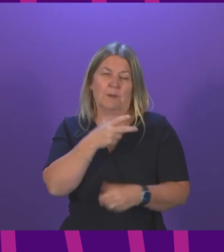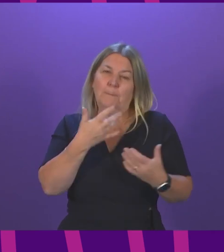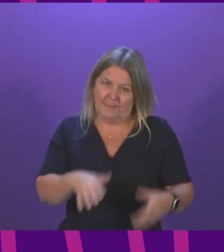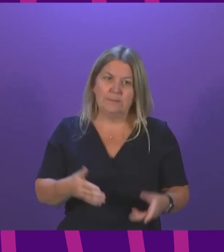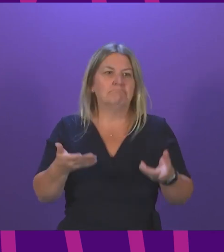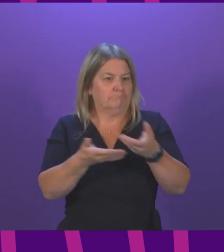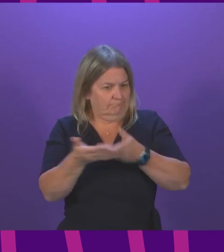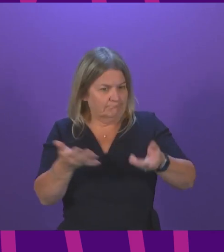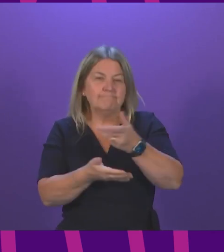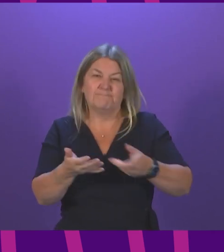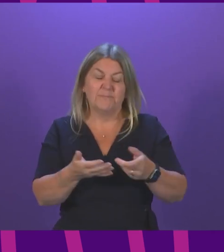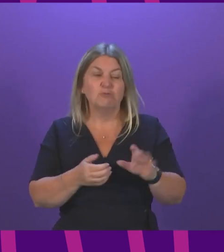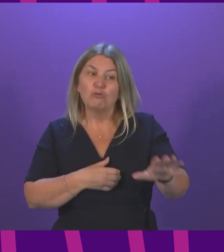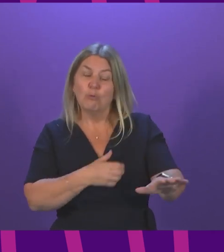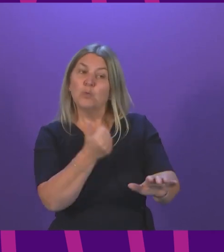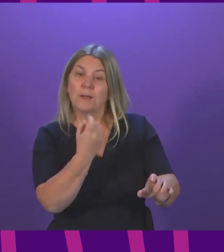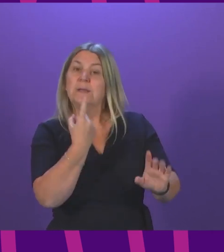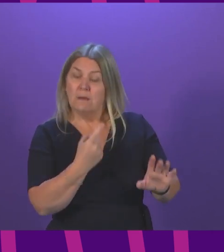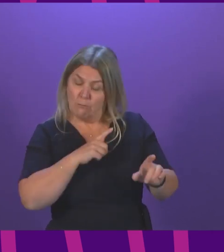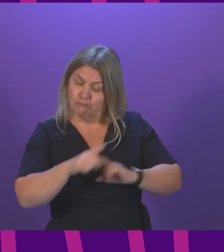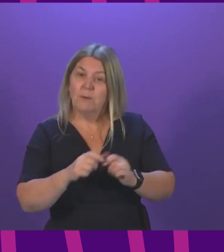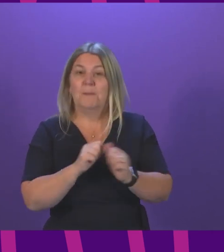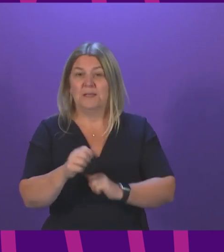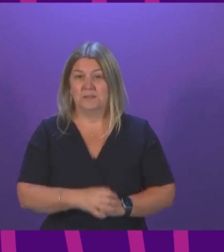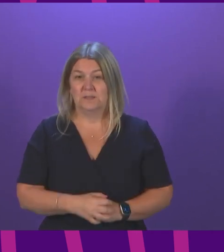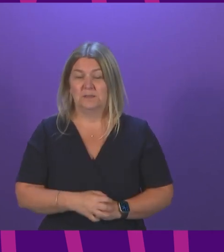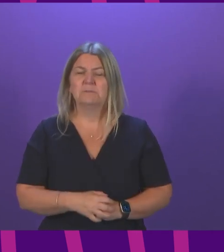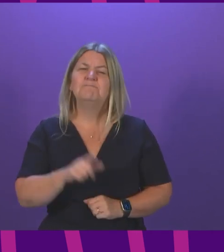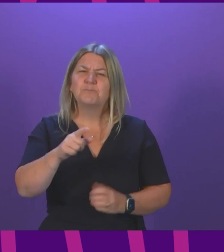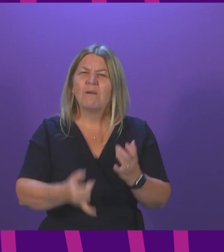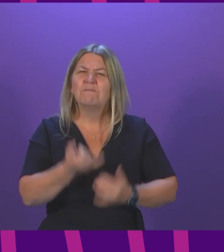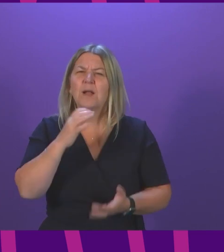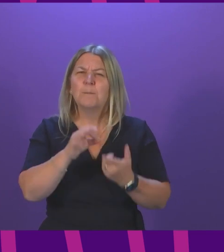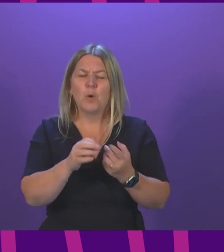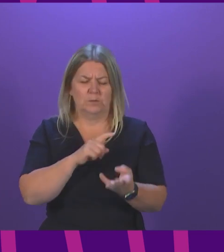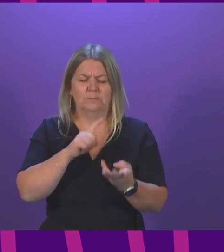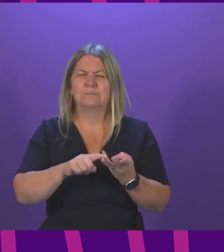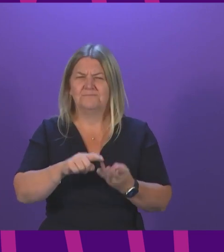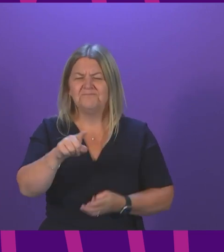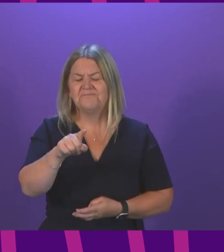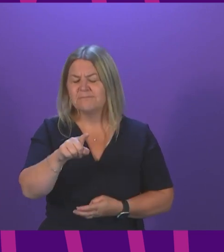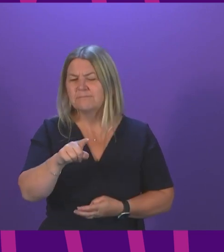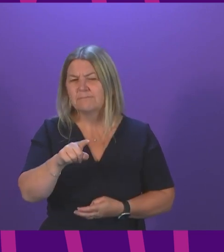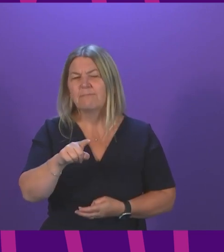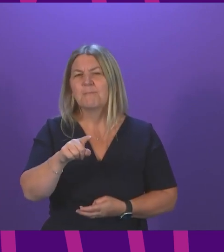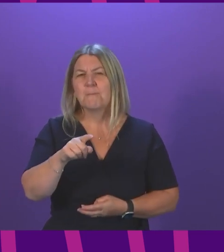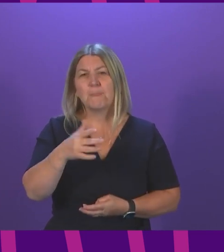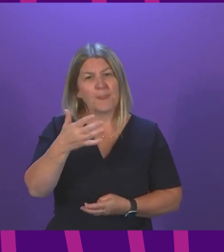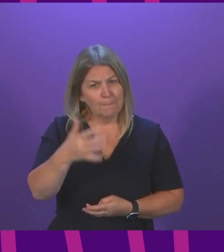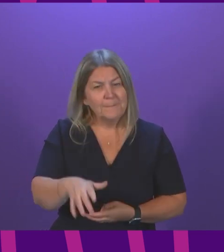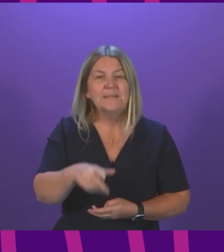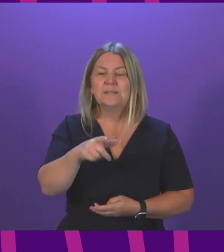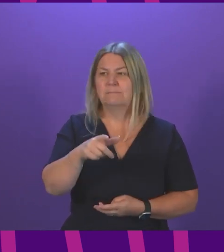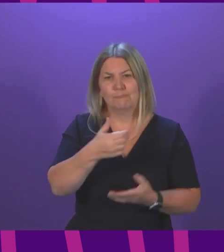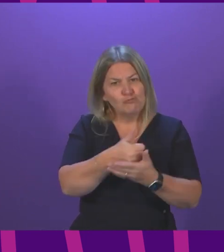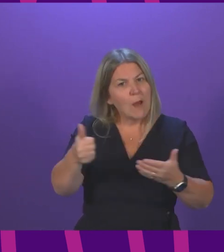maximise our workforce is a good idea. On the final point that Ms Bailey raises, yes, again, I have, as you can